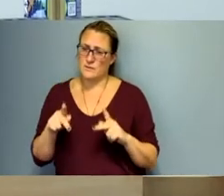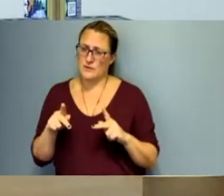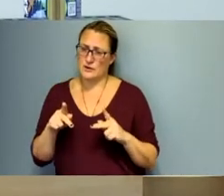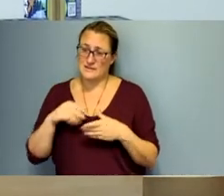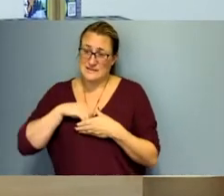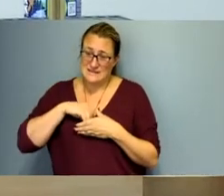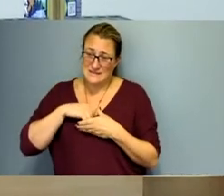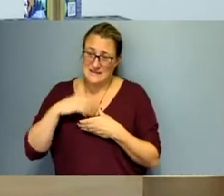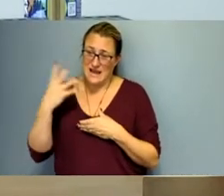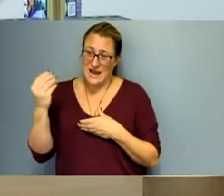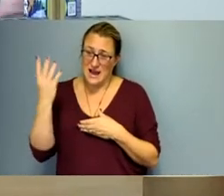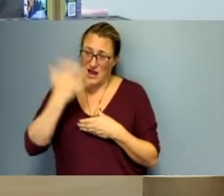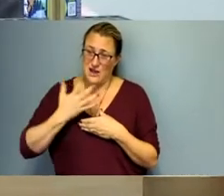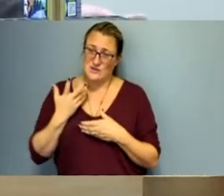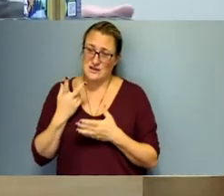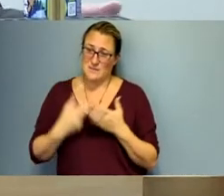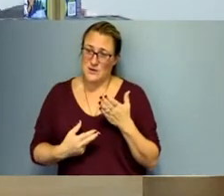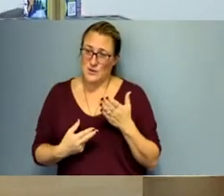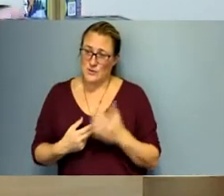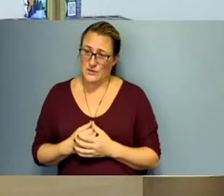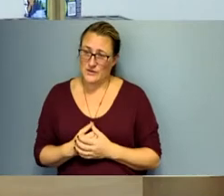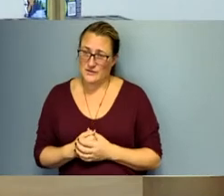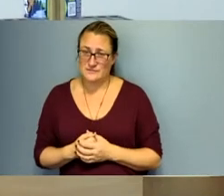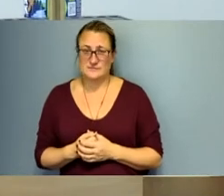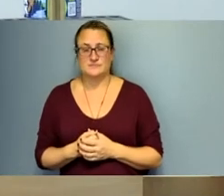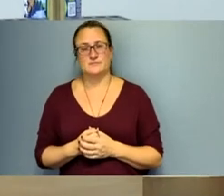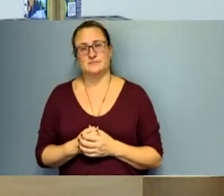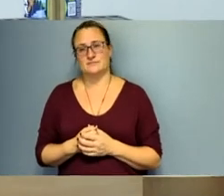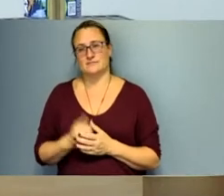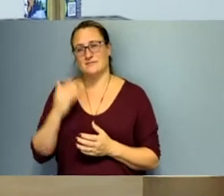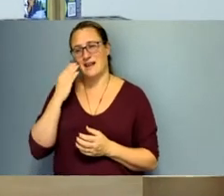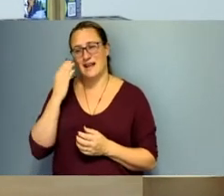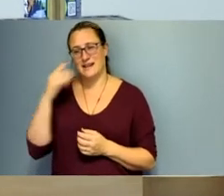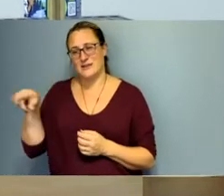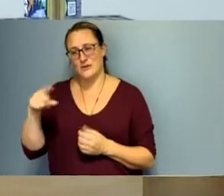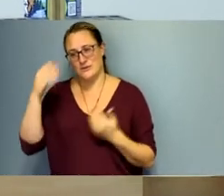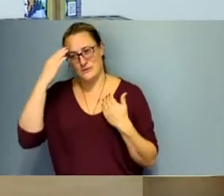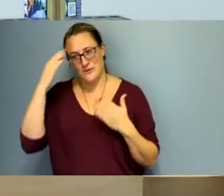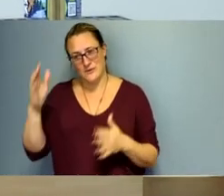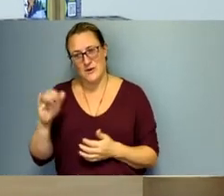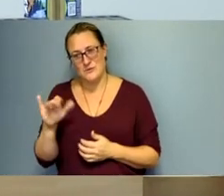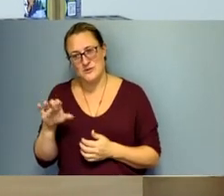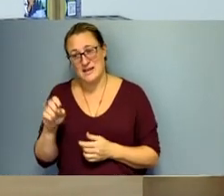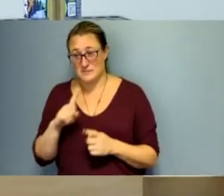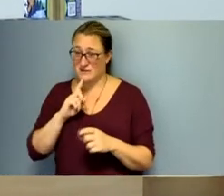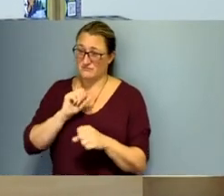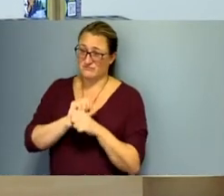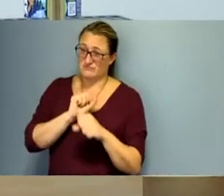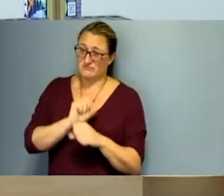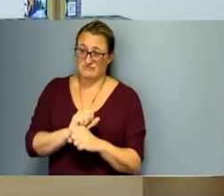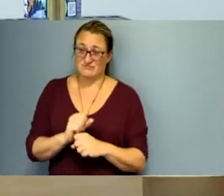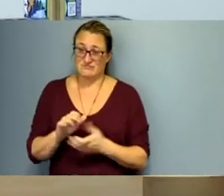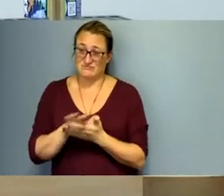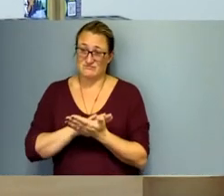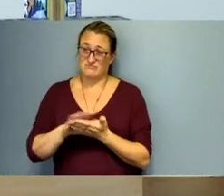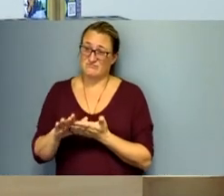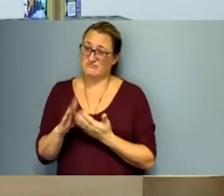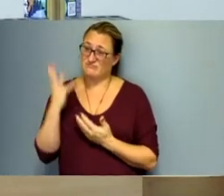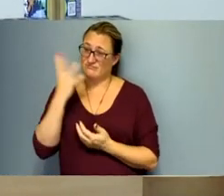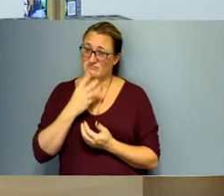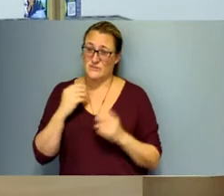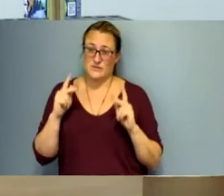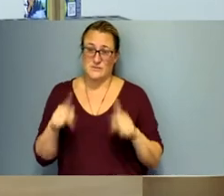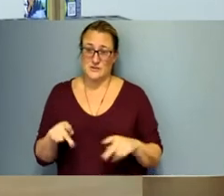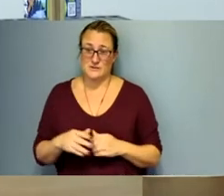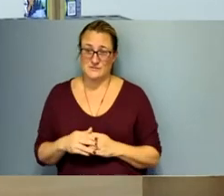and out and i know you didn't know her but she was um i remember